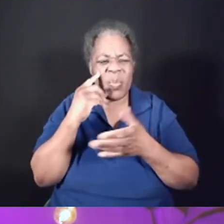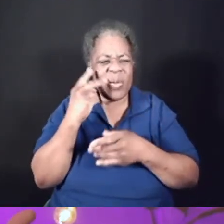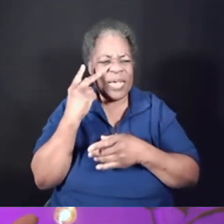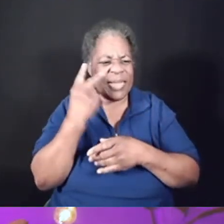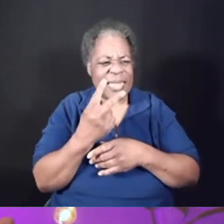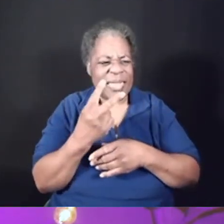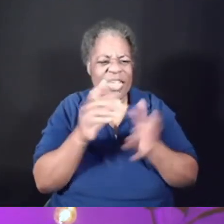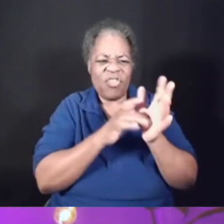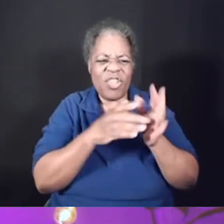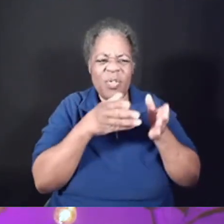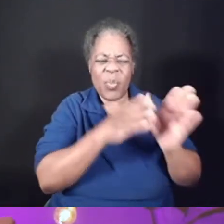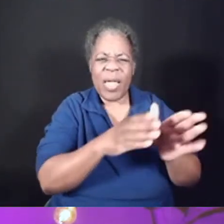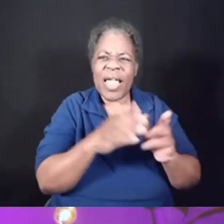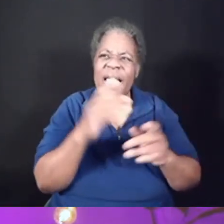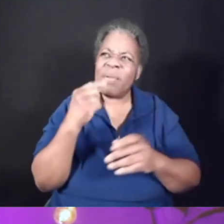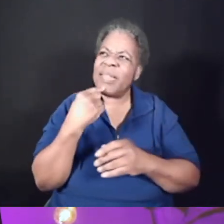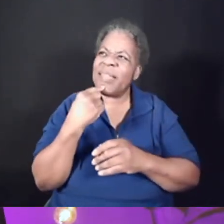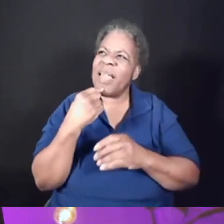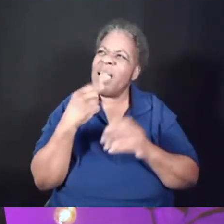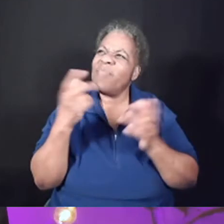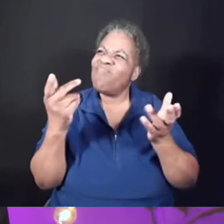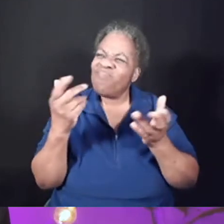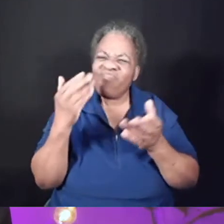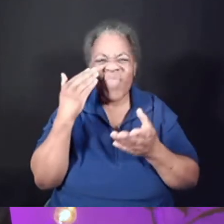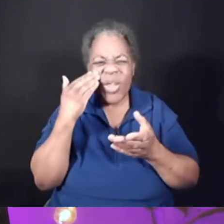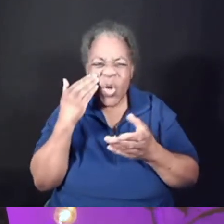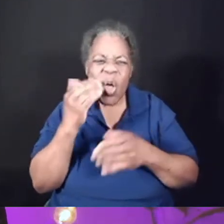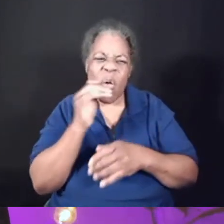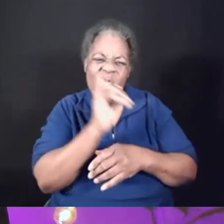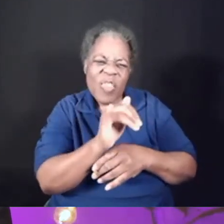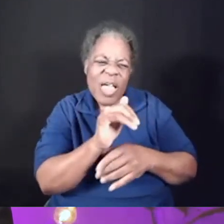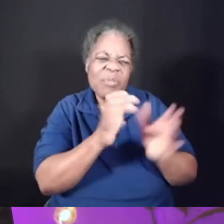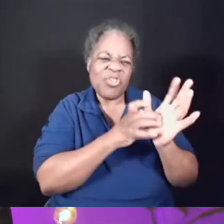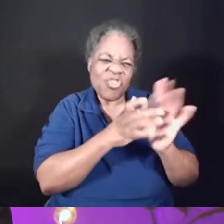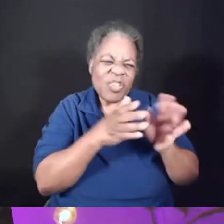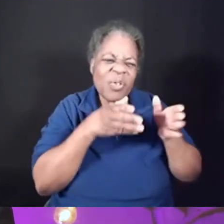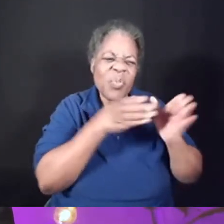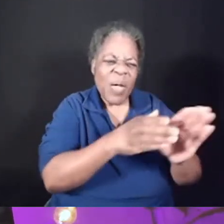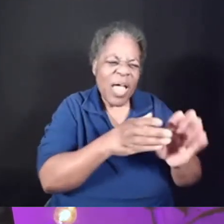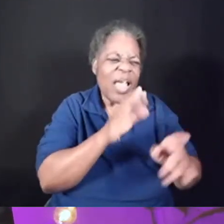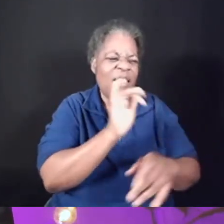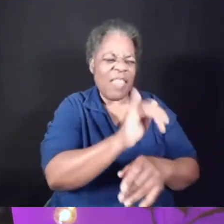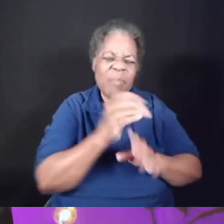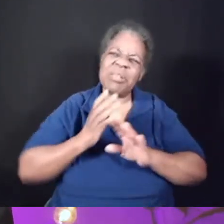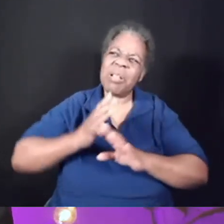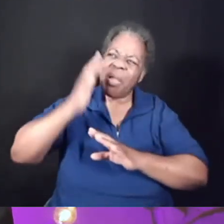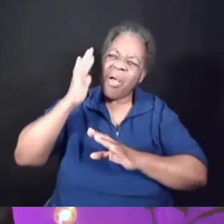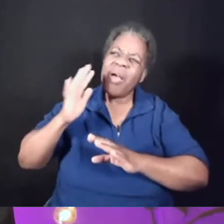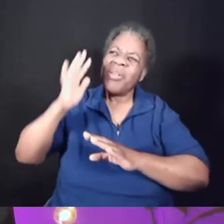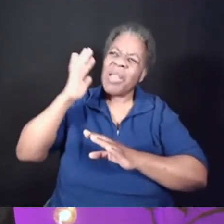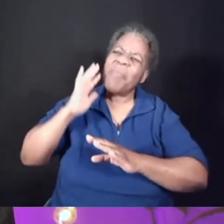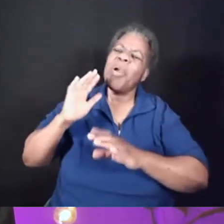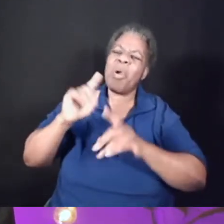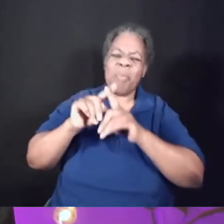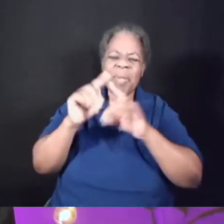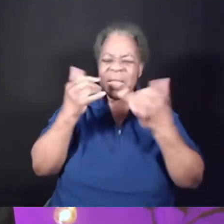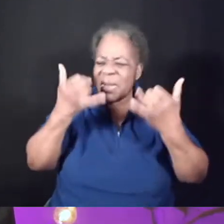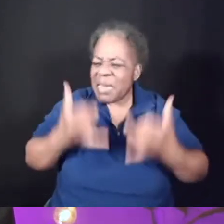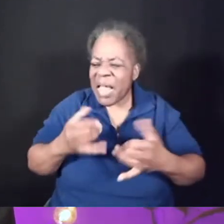this, you know, yeah, I know that's how Jesus did it, but that was a long time ago. Clearly we have to do things differently today.